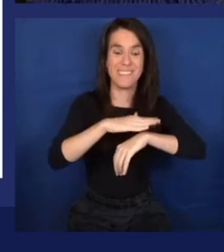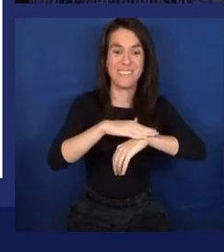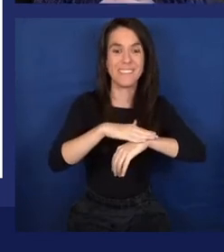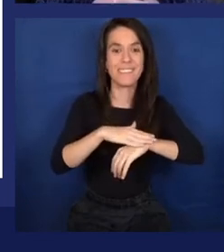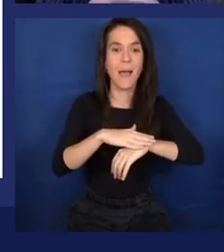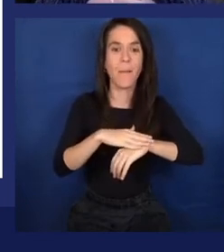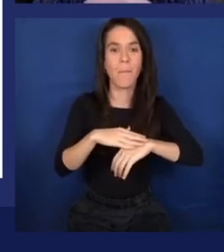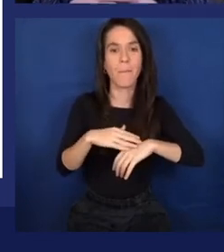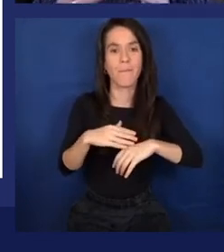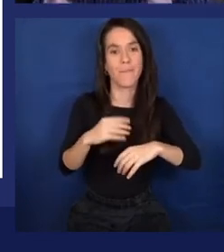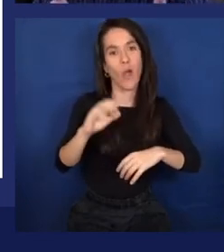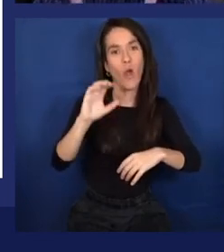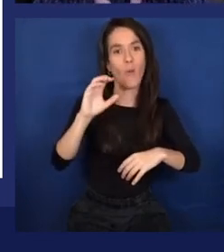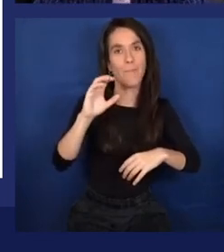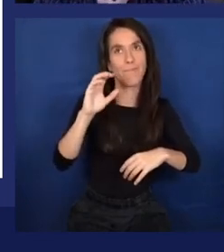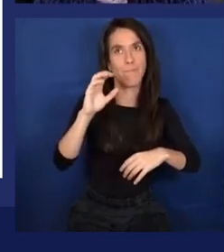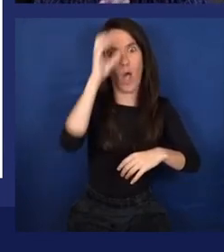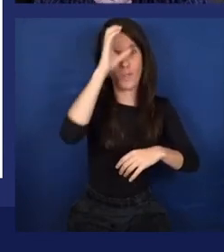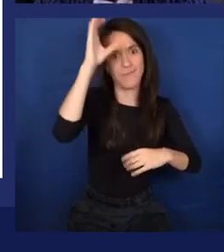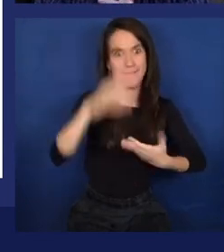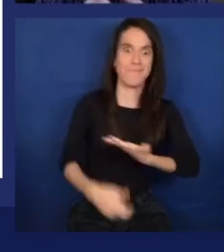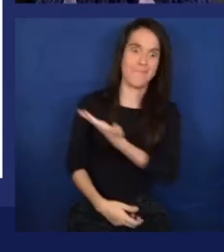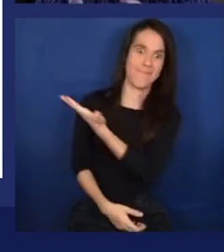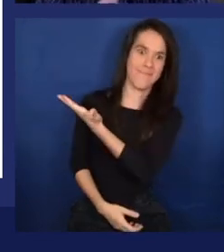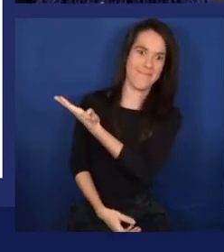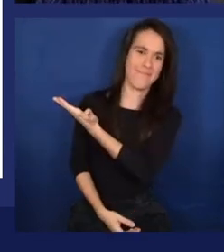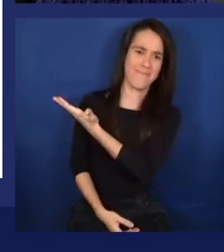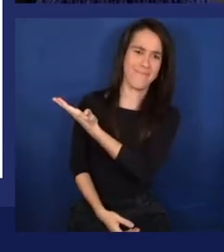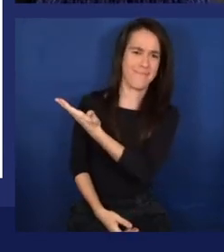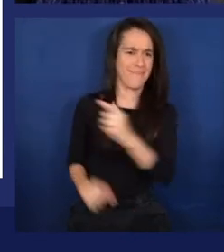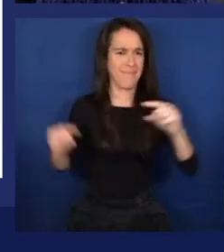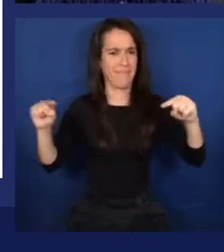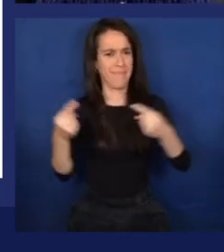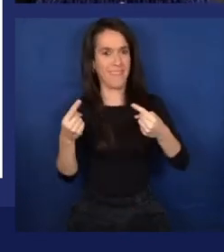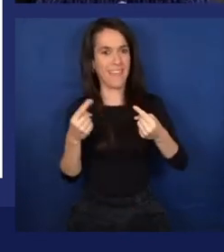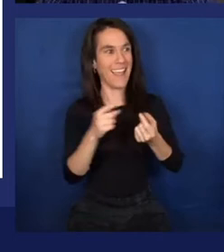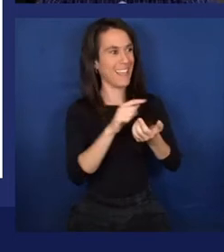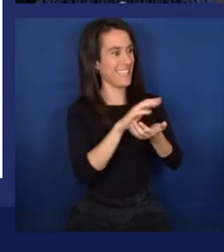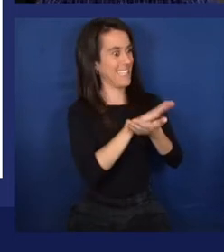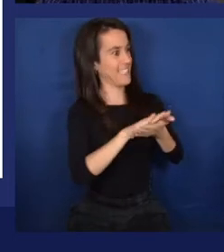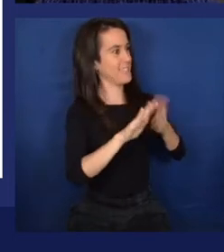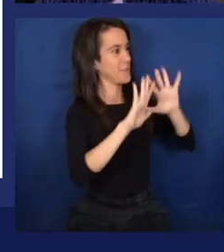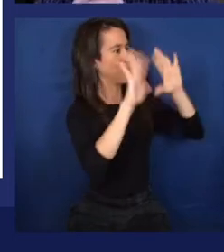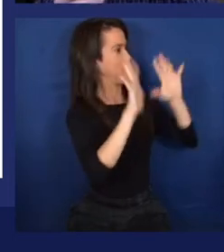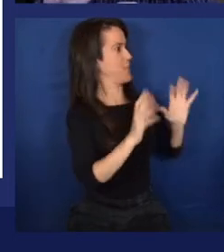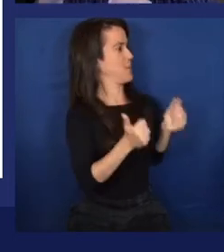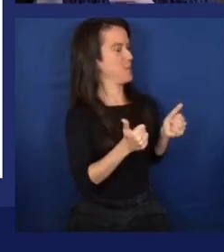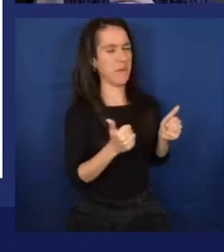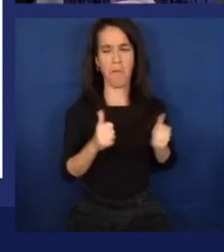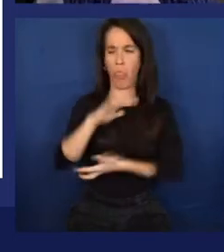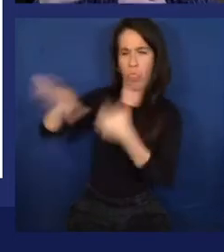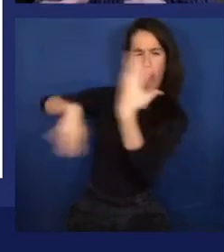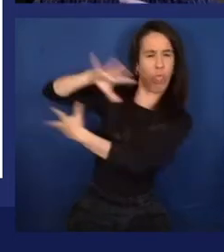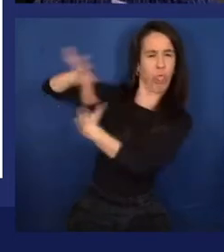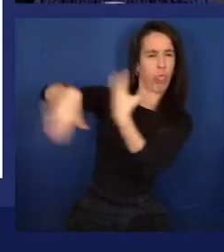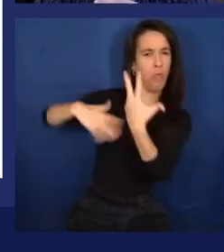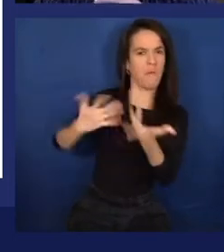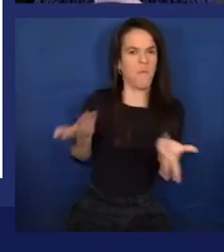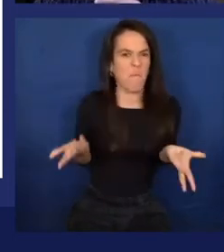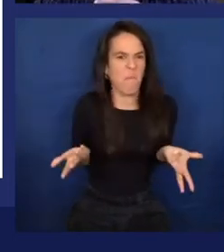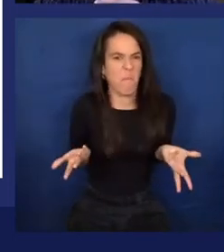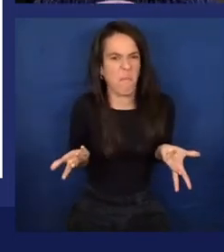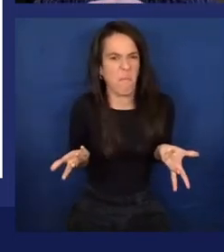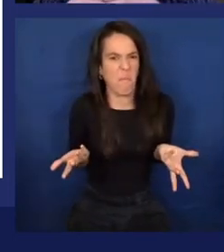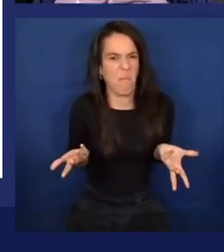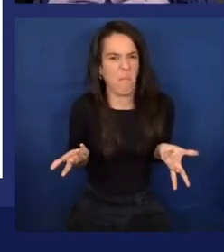needs versus the scruffy. So the needs, and let's face it, we're talking about Seth Juarez here. He's very neat. Are about logical